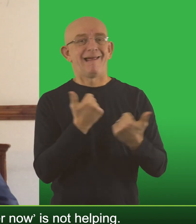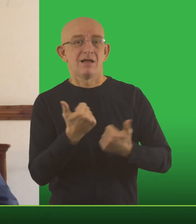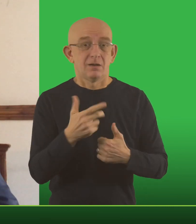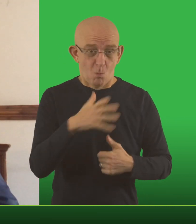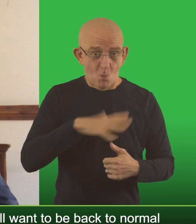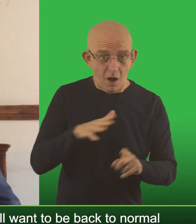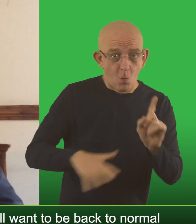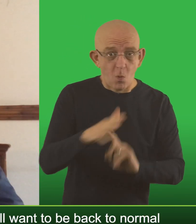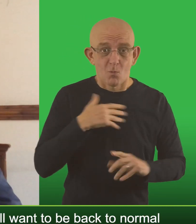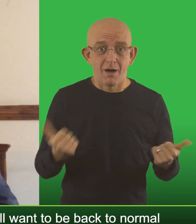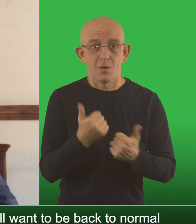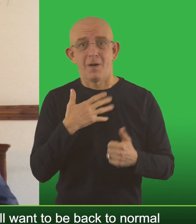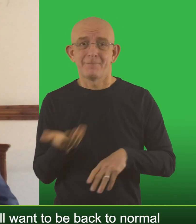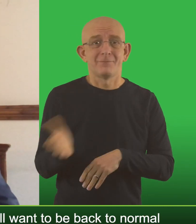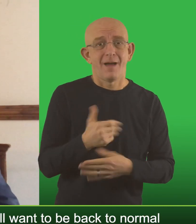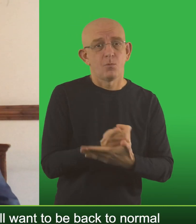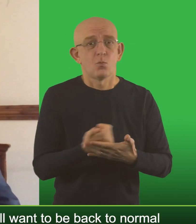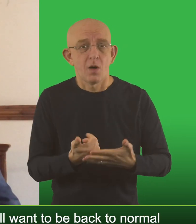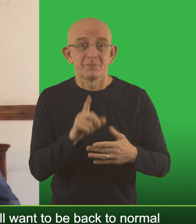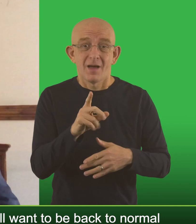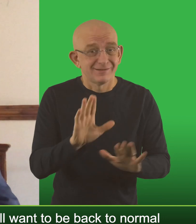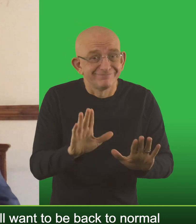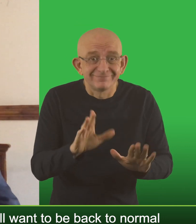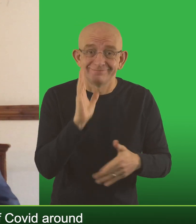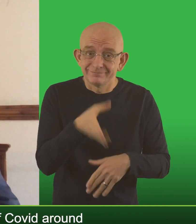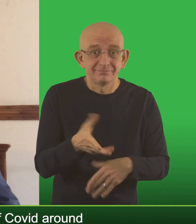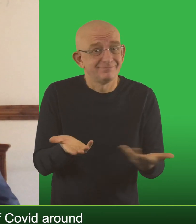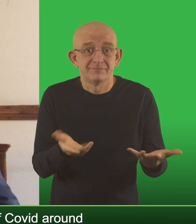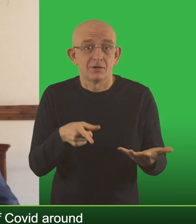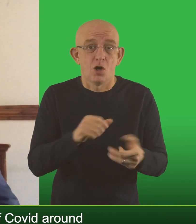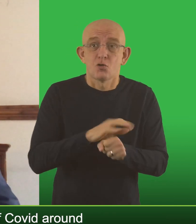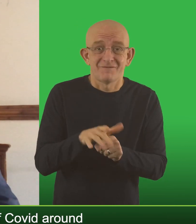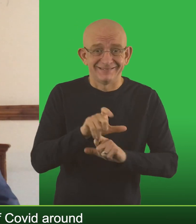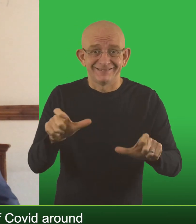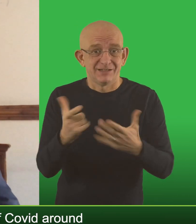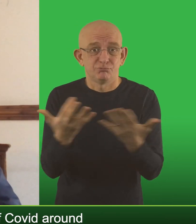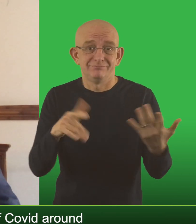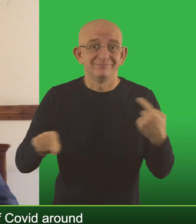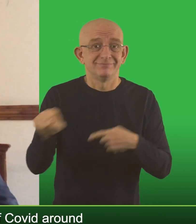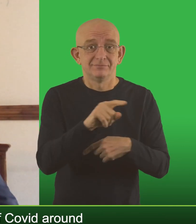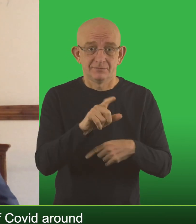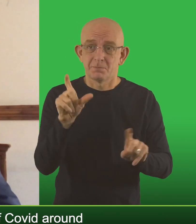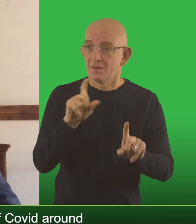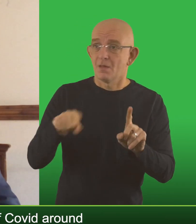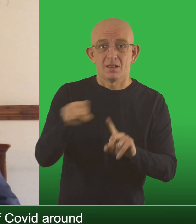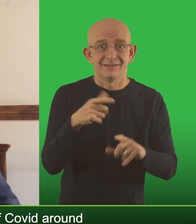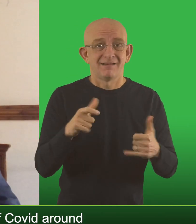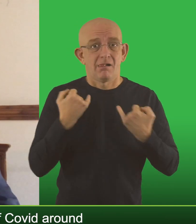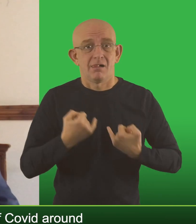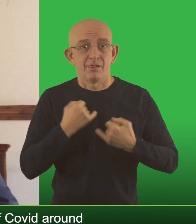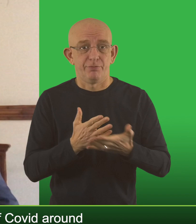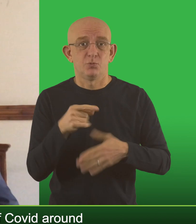helping. We all want it to be all over and we all want to be back to normal but sadly there's a lot of Covid around and still some people are being made quite